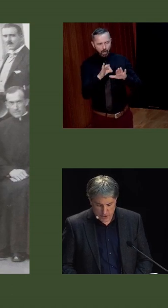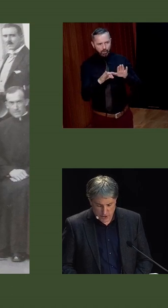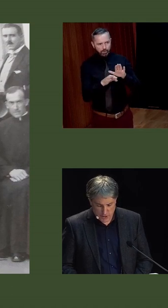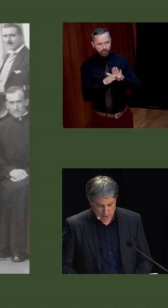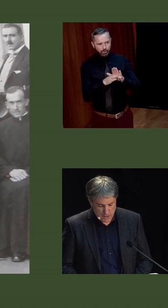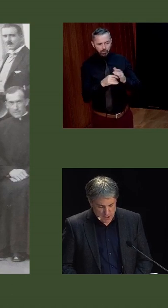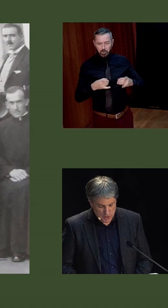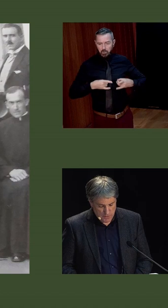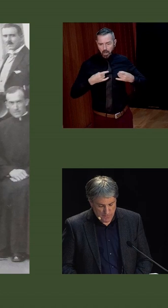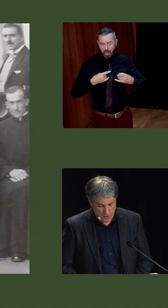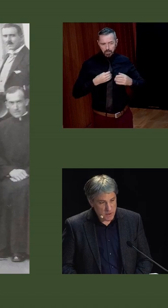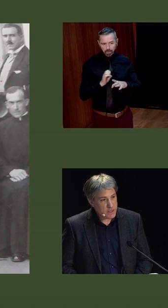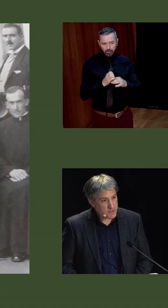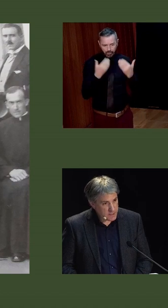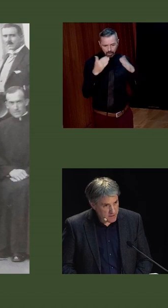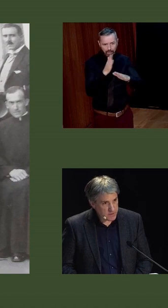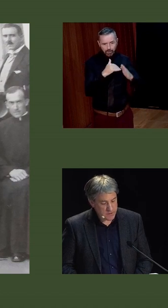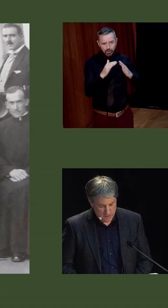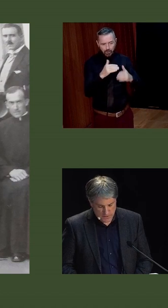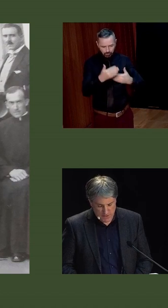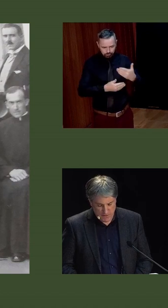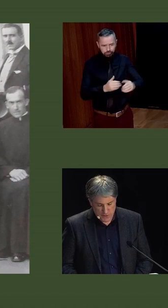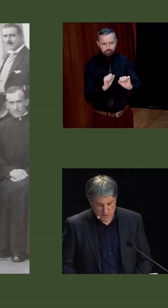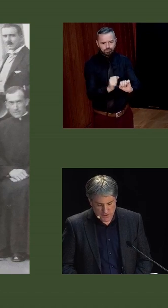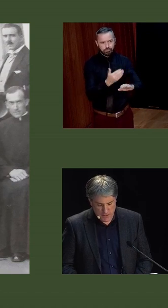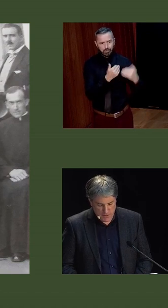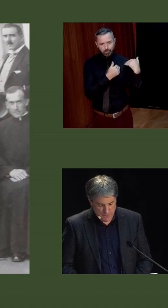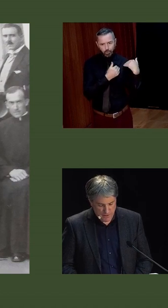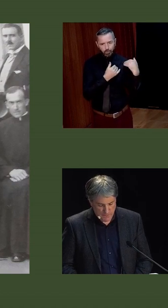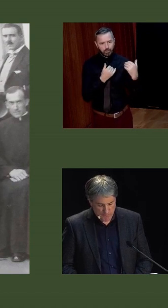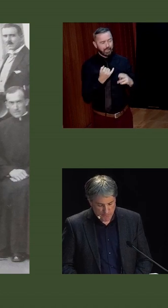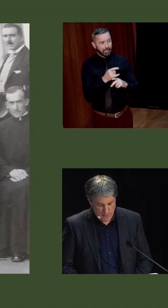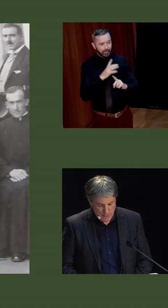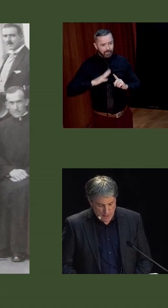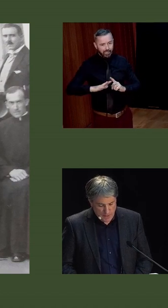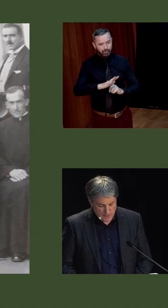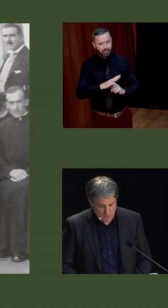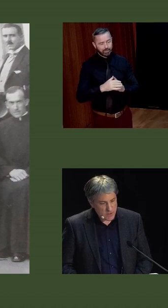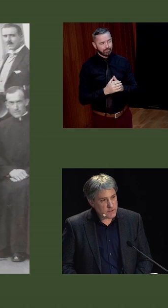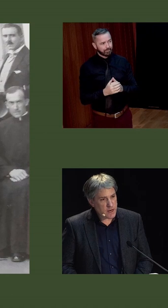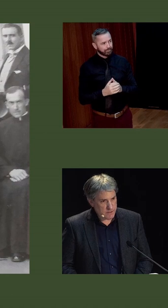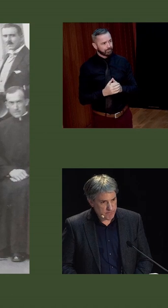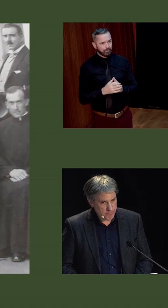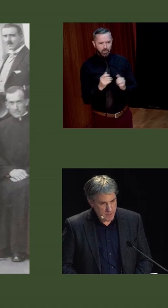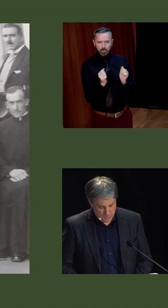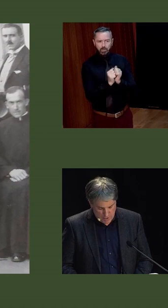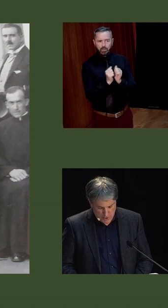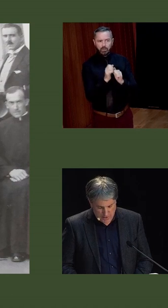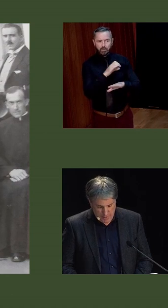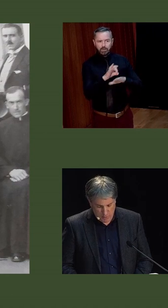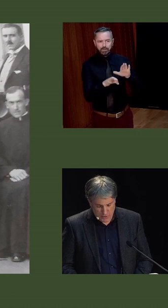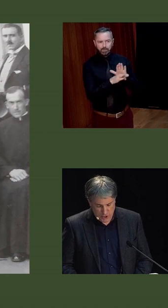for the church to continue to perform significant state functions in these fields. This suited the state